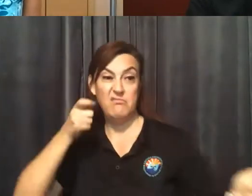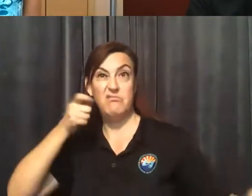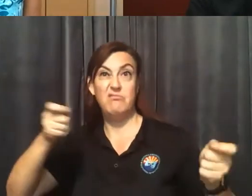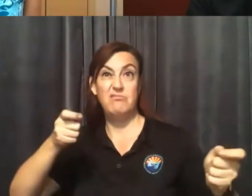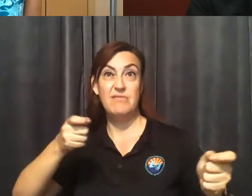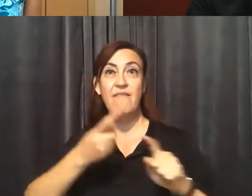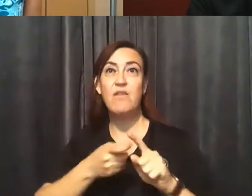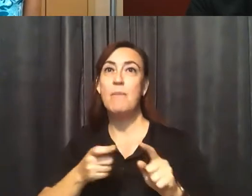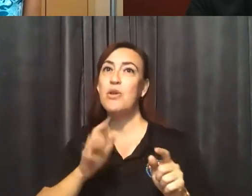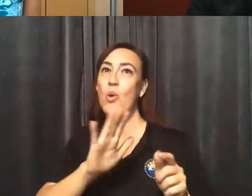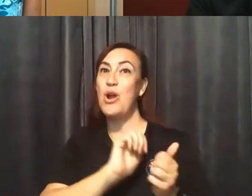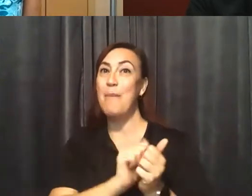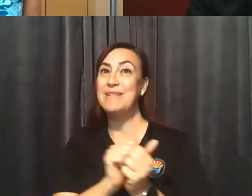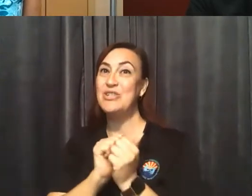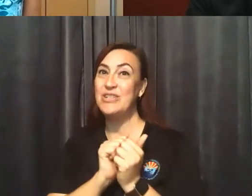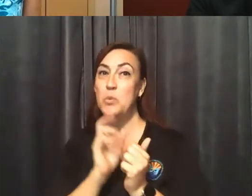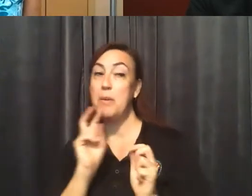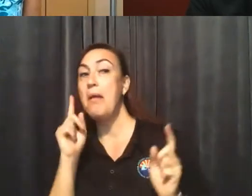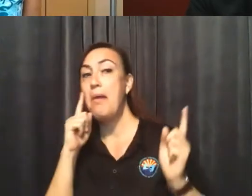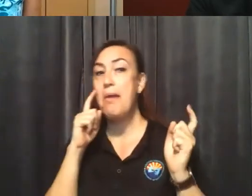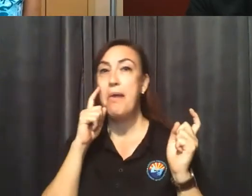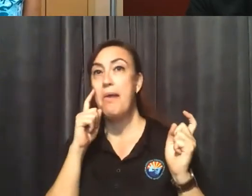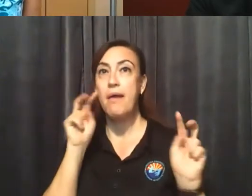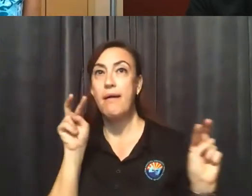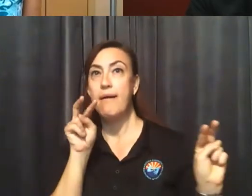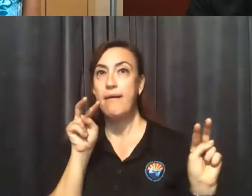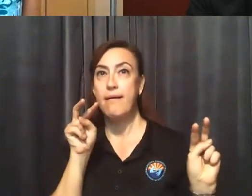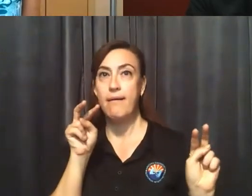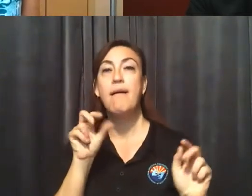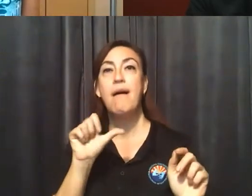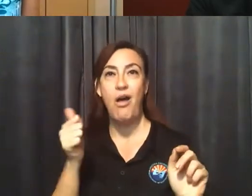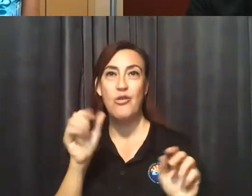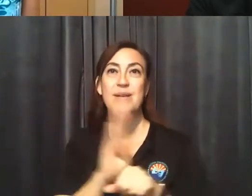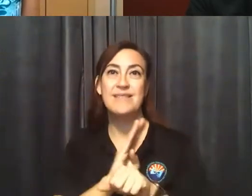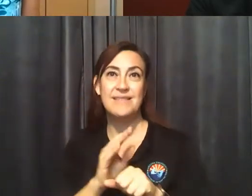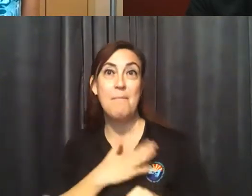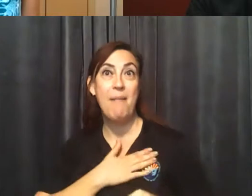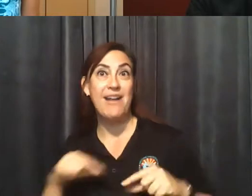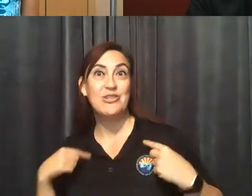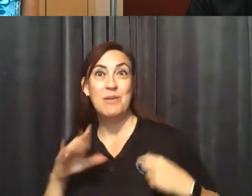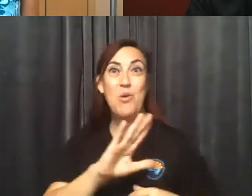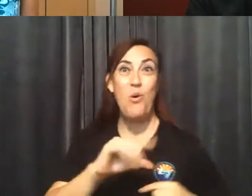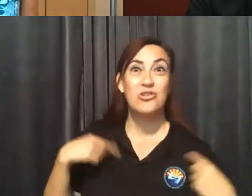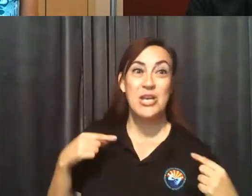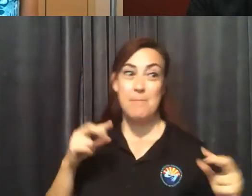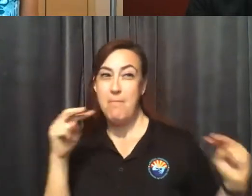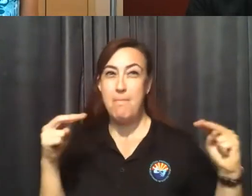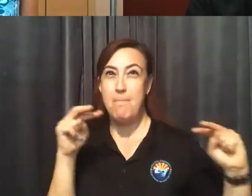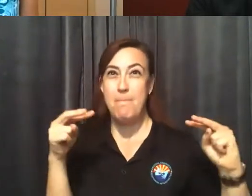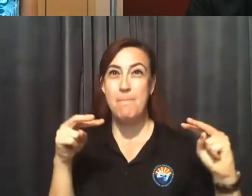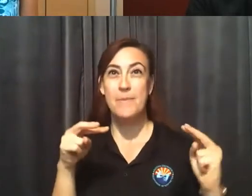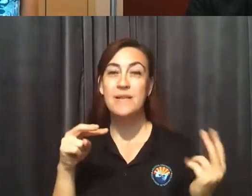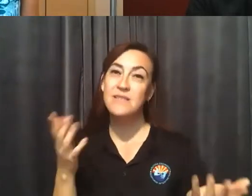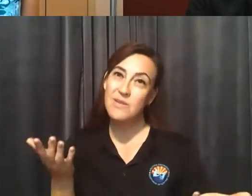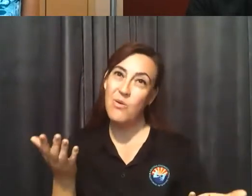and other like businesses and people's willingness to support how you uphold these rules.